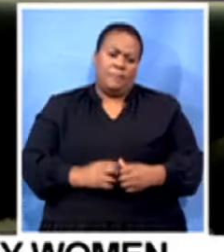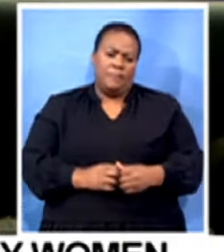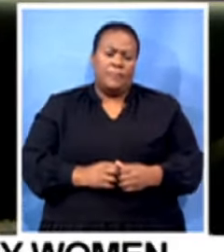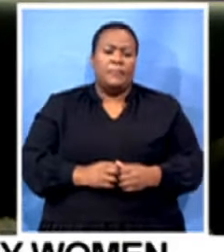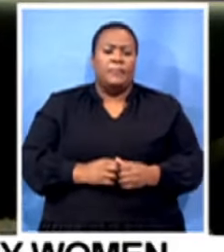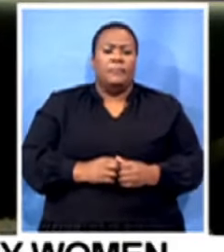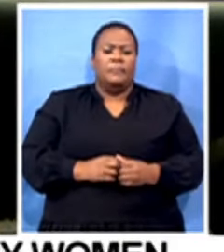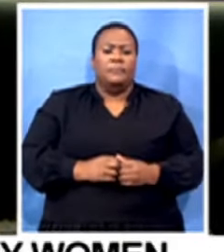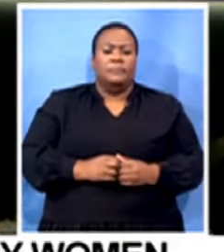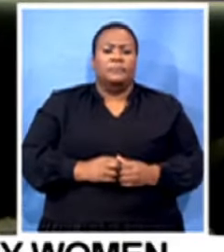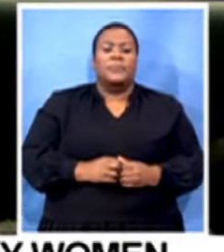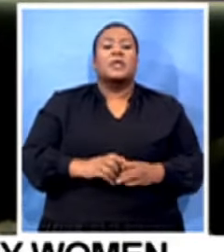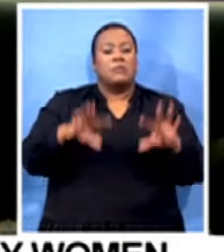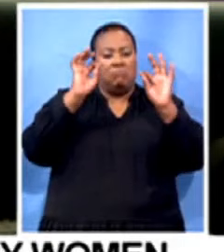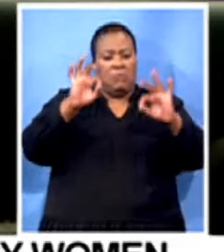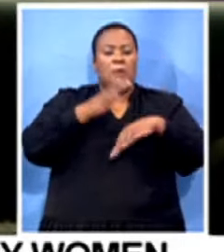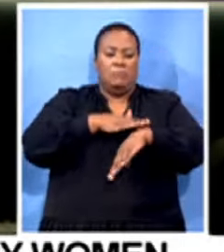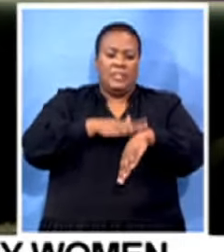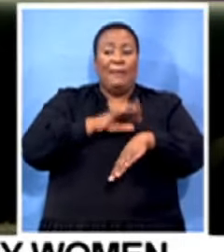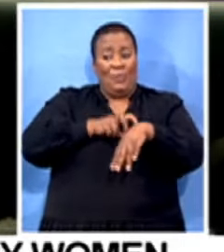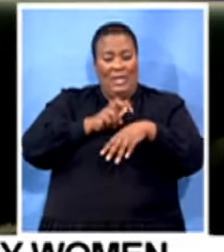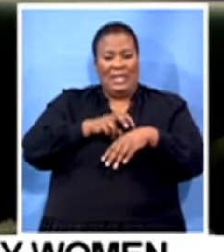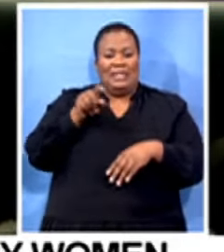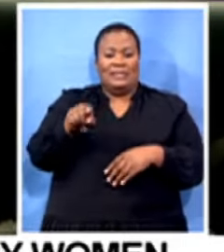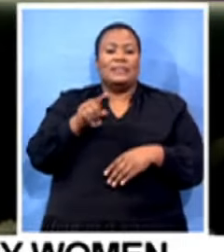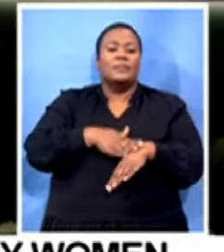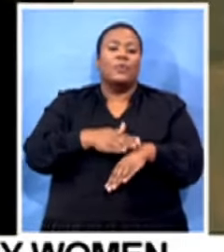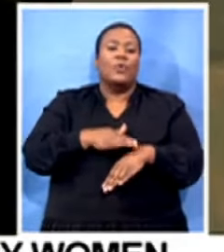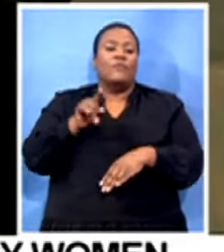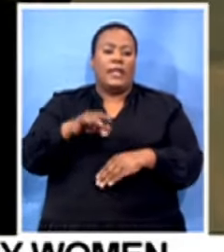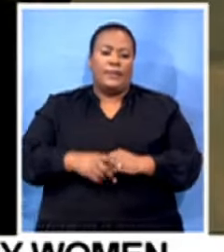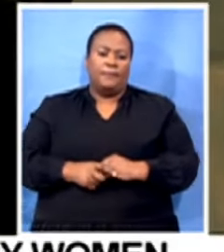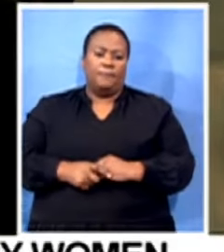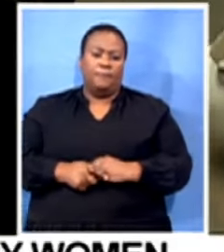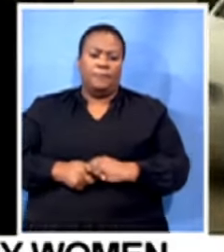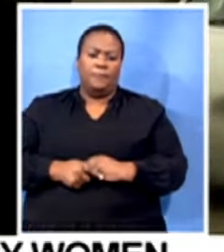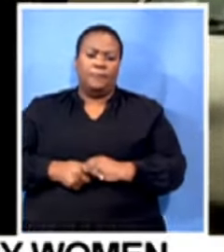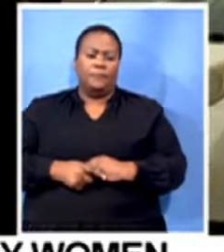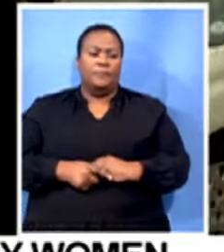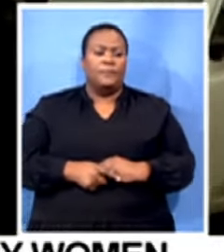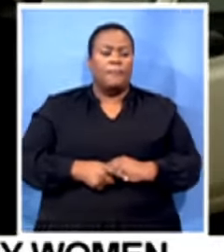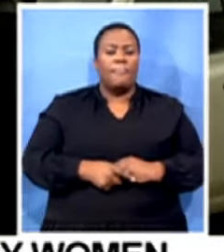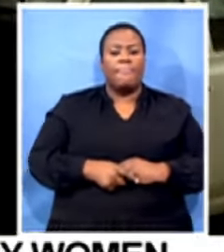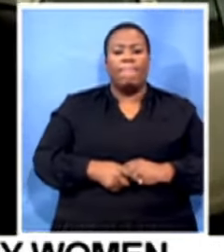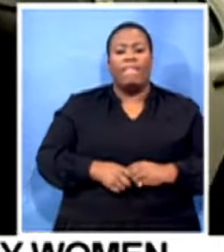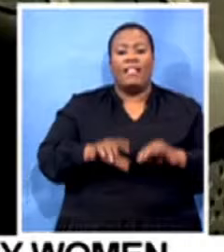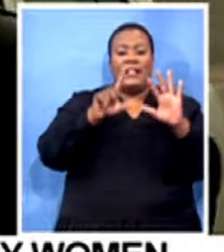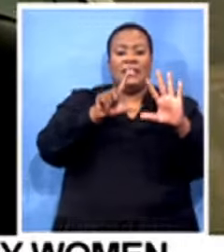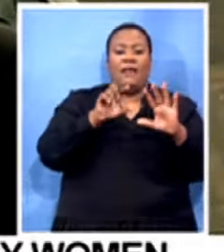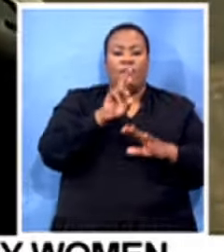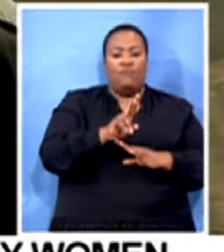It is on time. It's very much needed. There's a huge room for her to go. At seven ran per